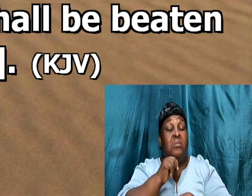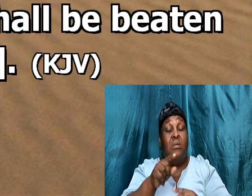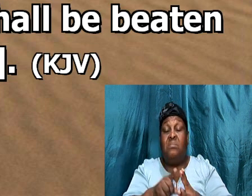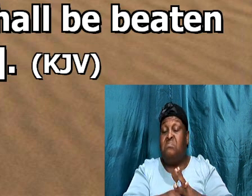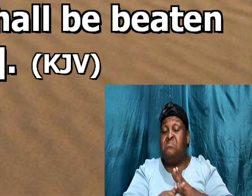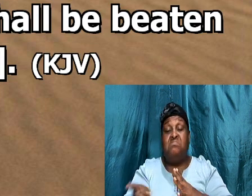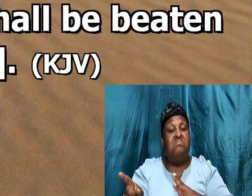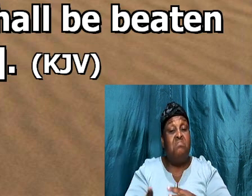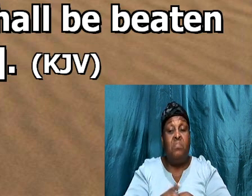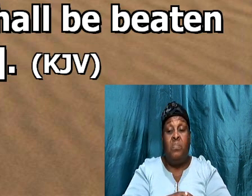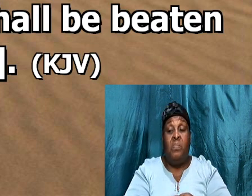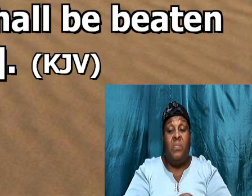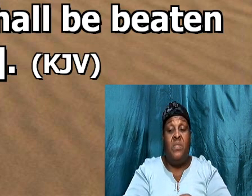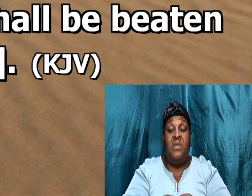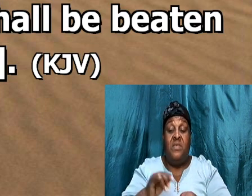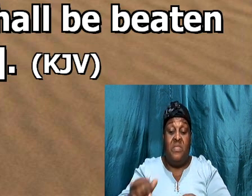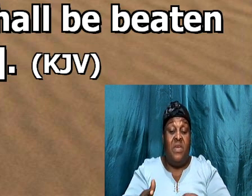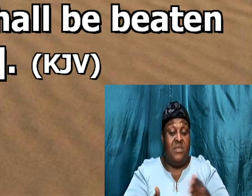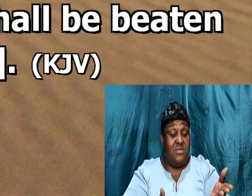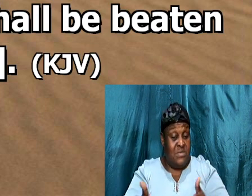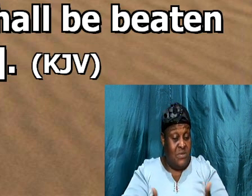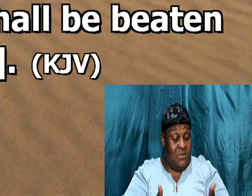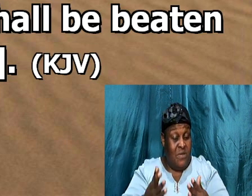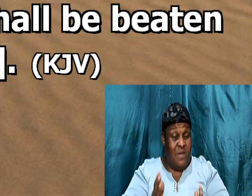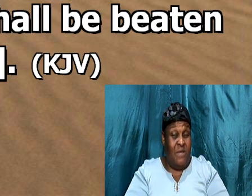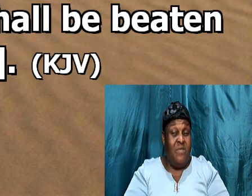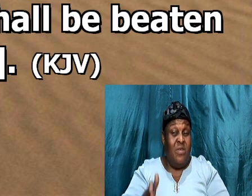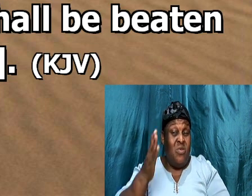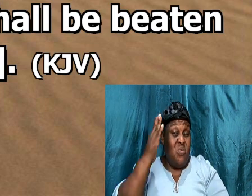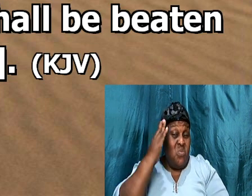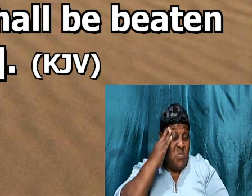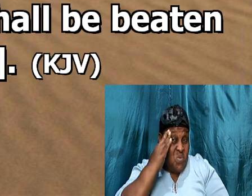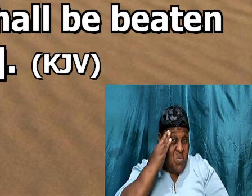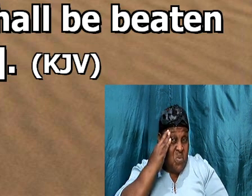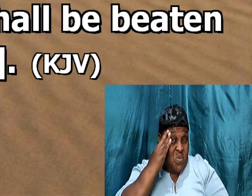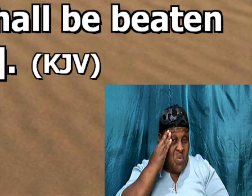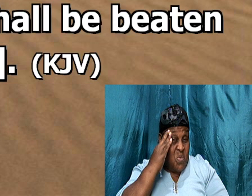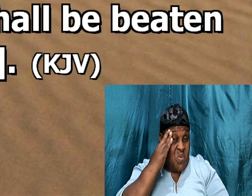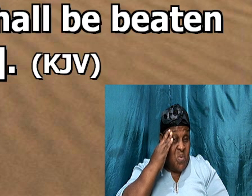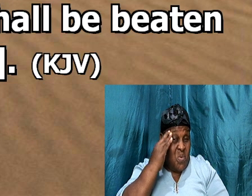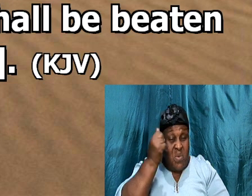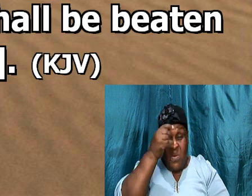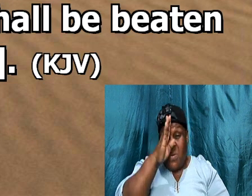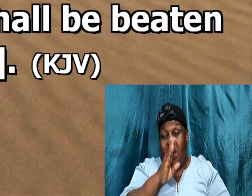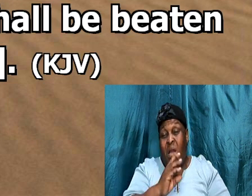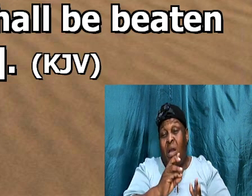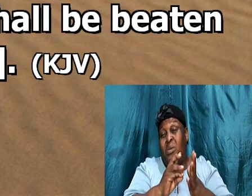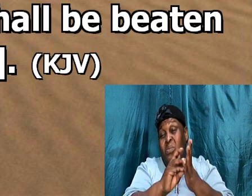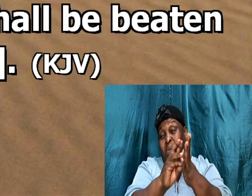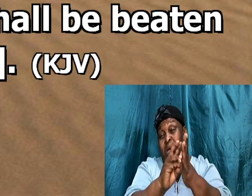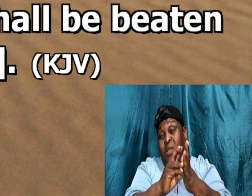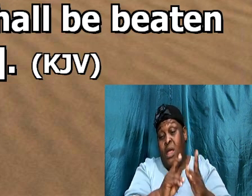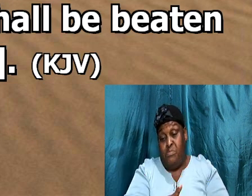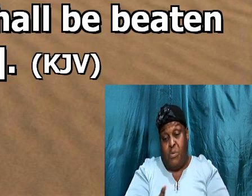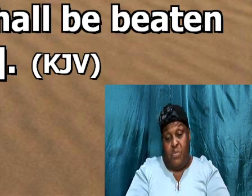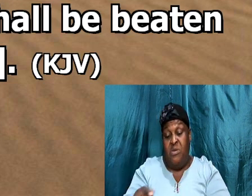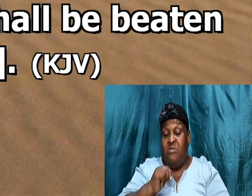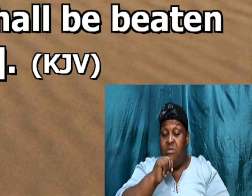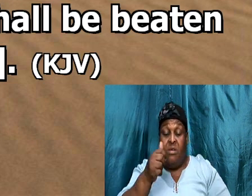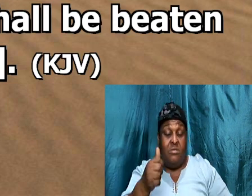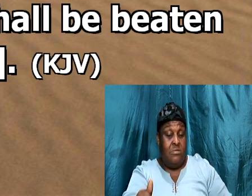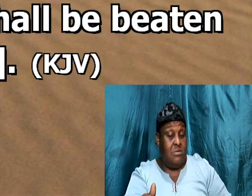and that servant, which knows, his Lord's will, and prepared not himself,